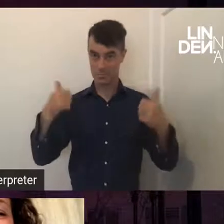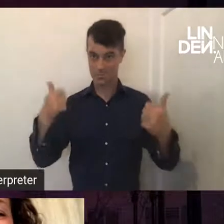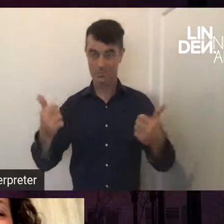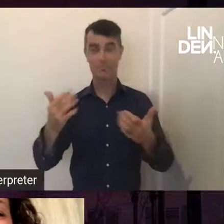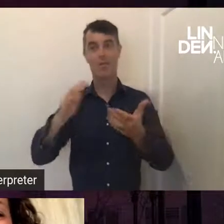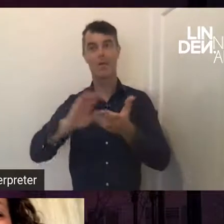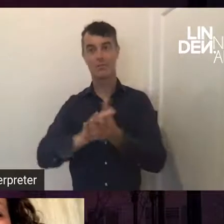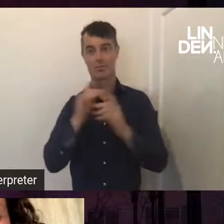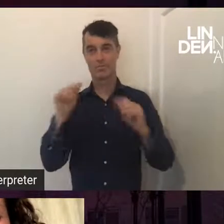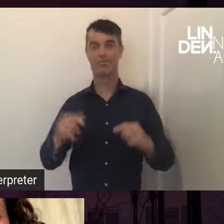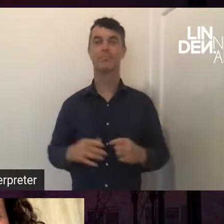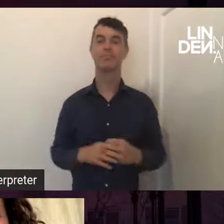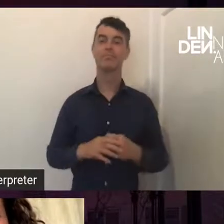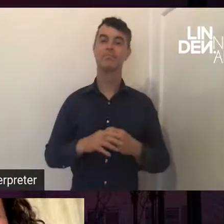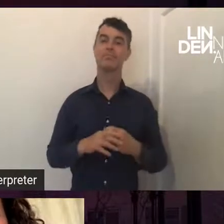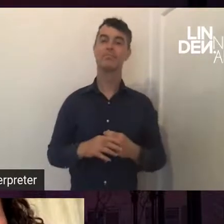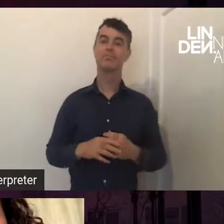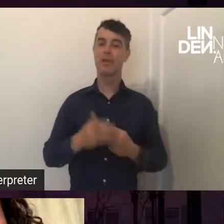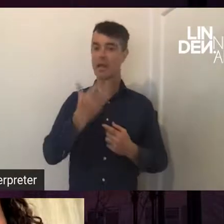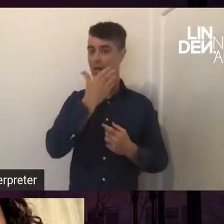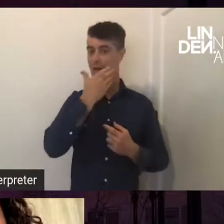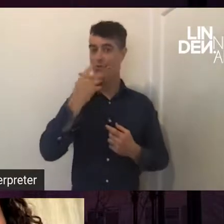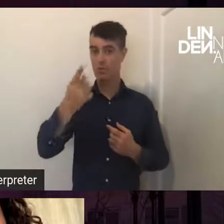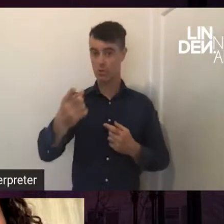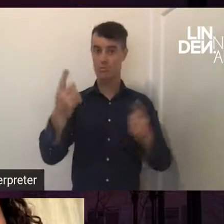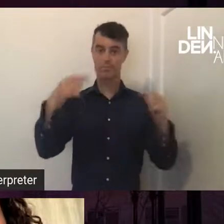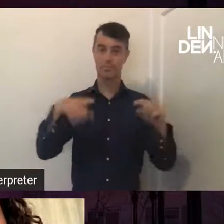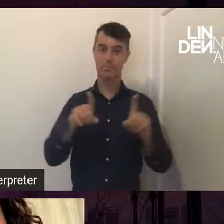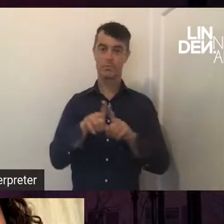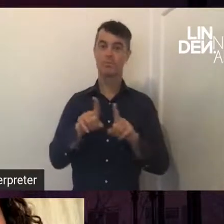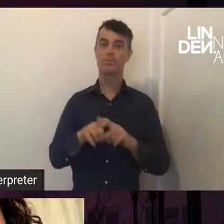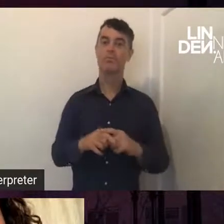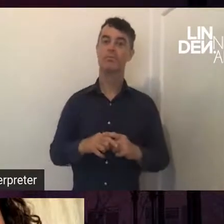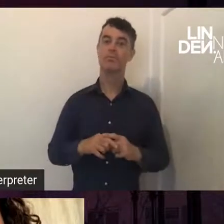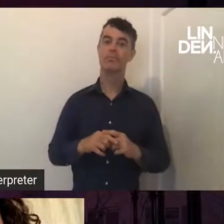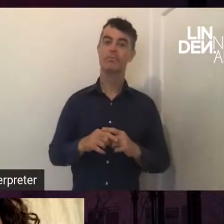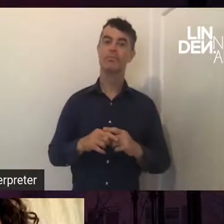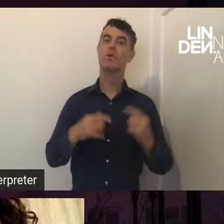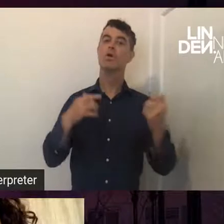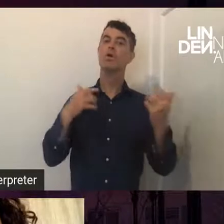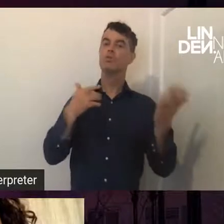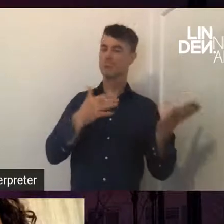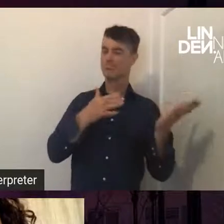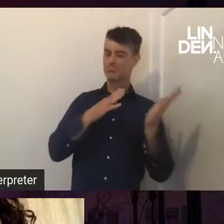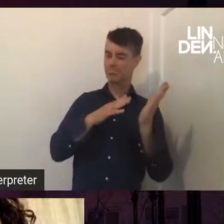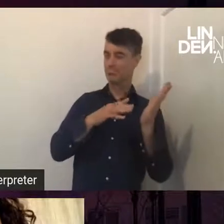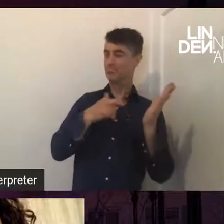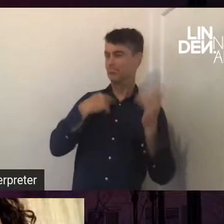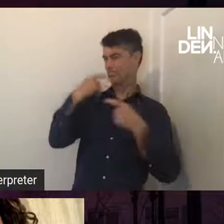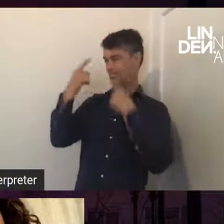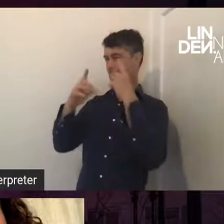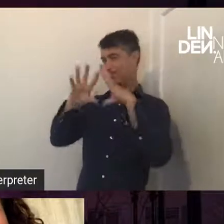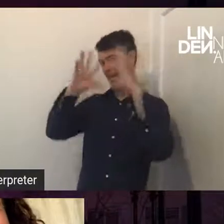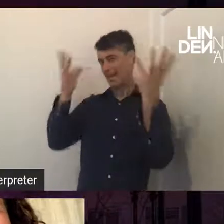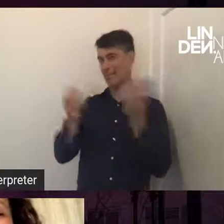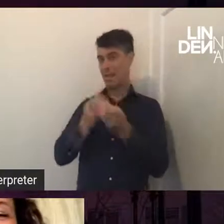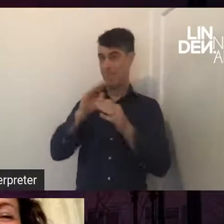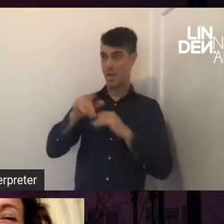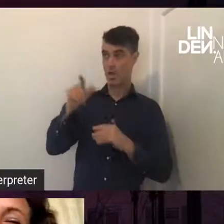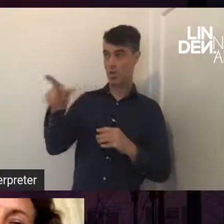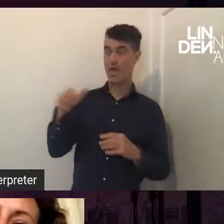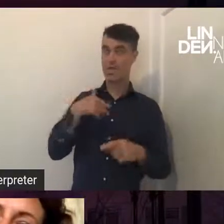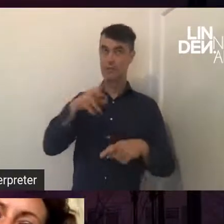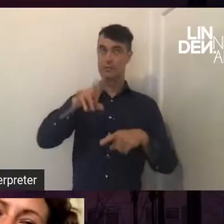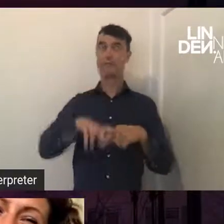it. It's lovely to have you too. Let me tell everyone a little bit about you, Nicole. This is the bit where you'll have to